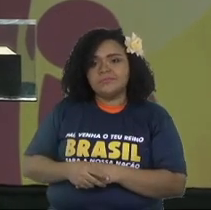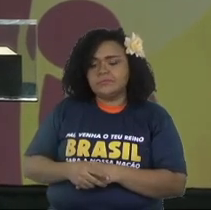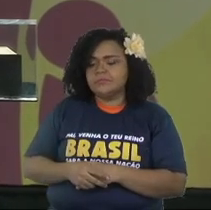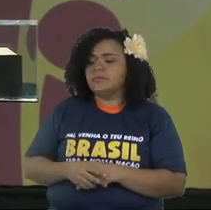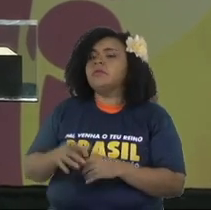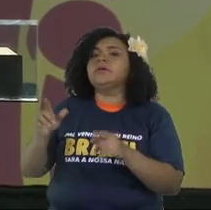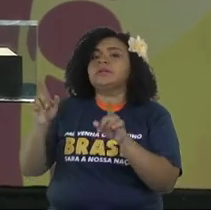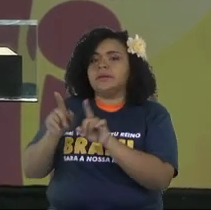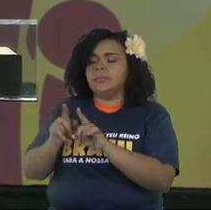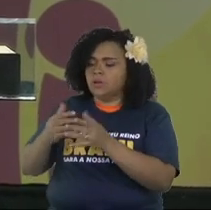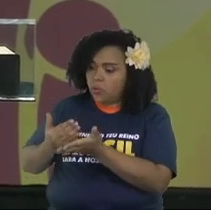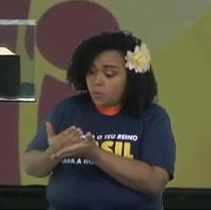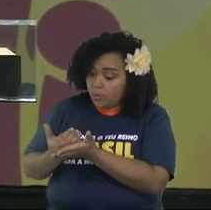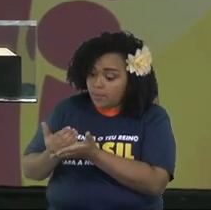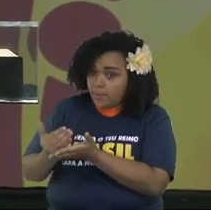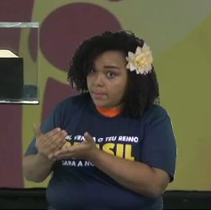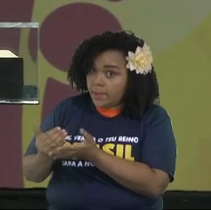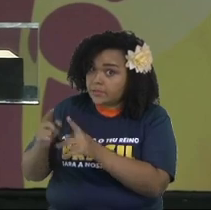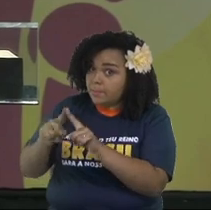persistence.